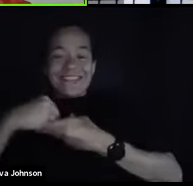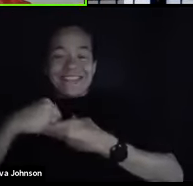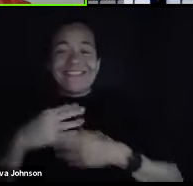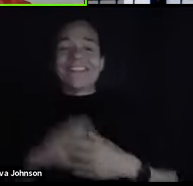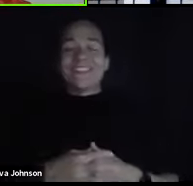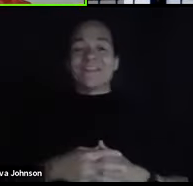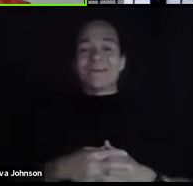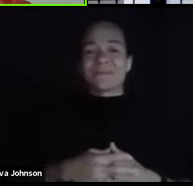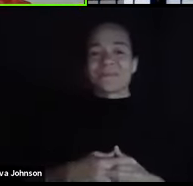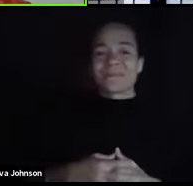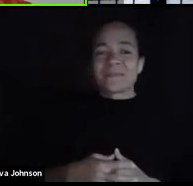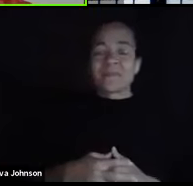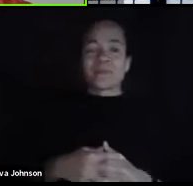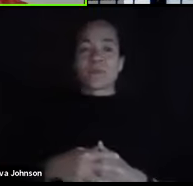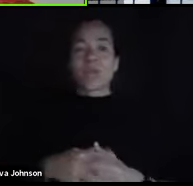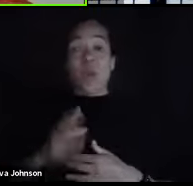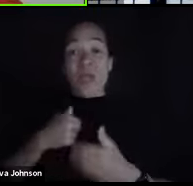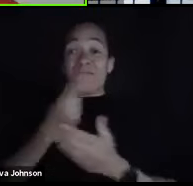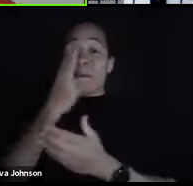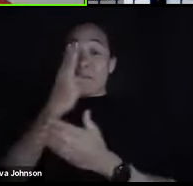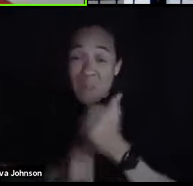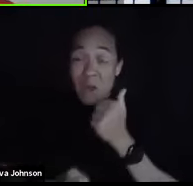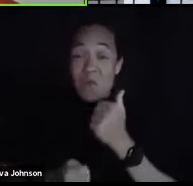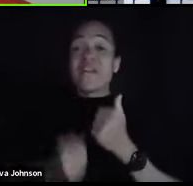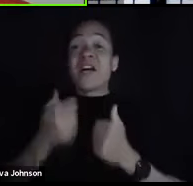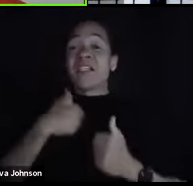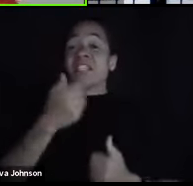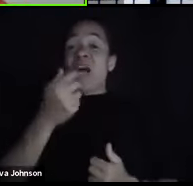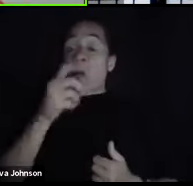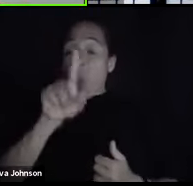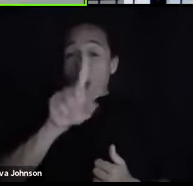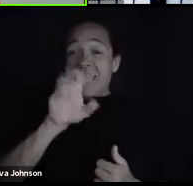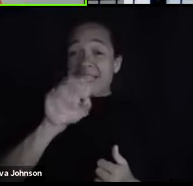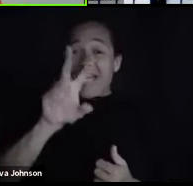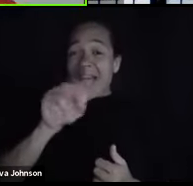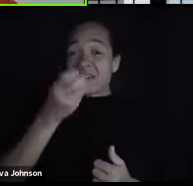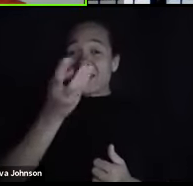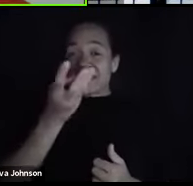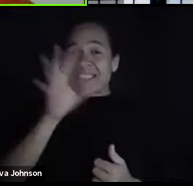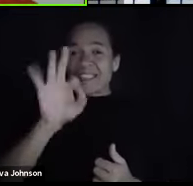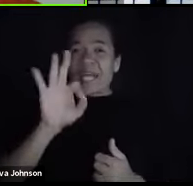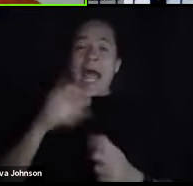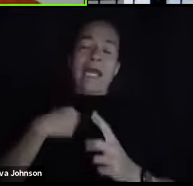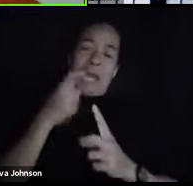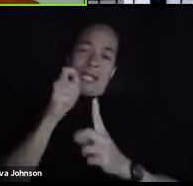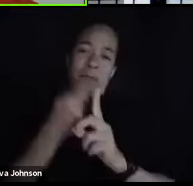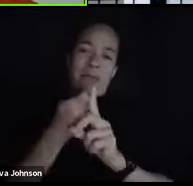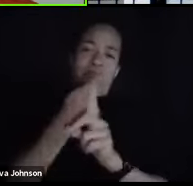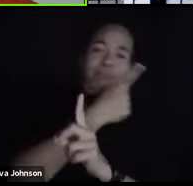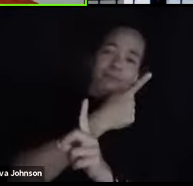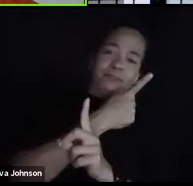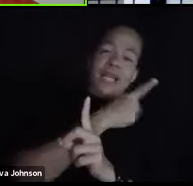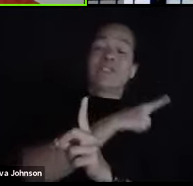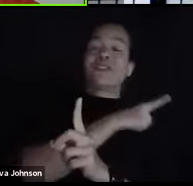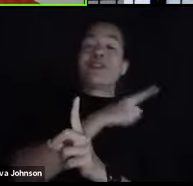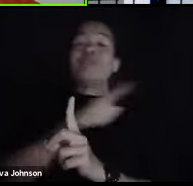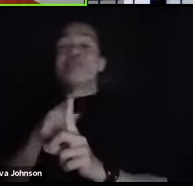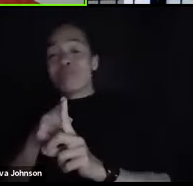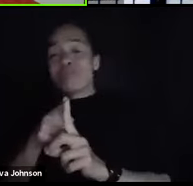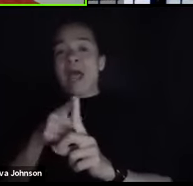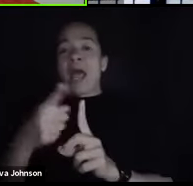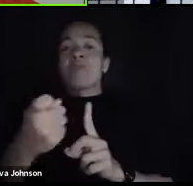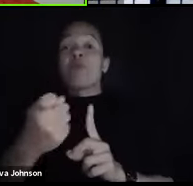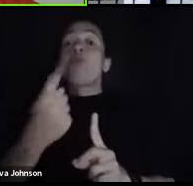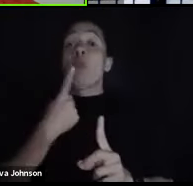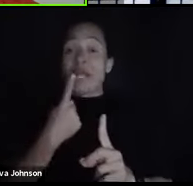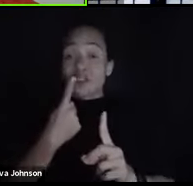the country that have both of those. That is the coolest thing, I think, in the world. But I digress. So, one thing someone wants to know, and this